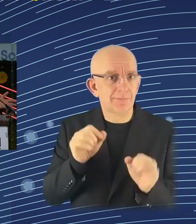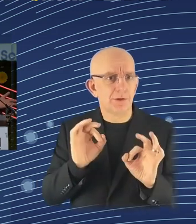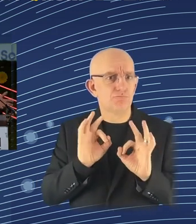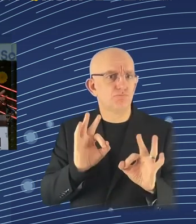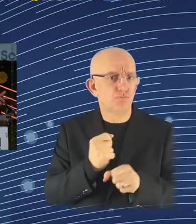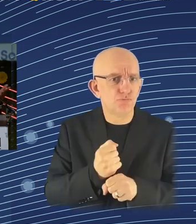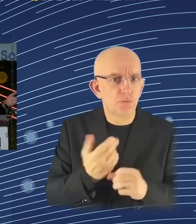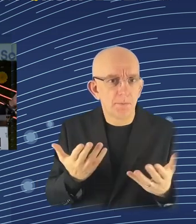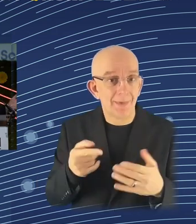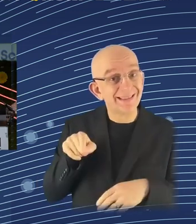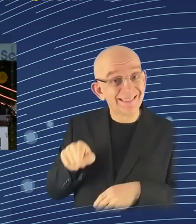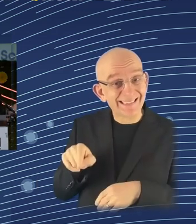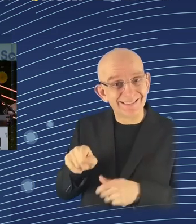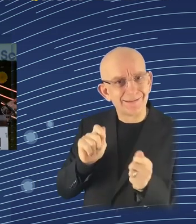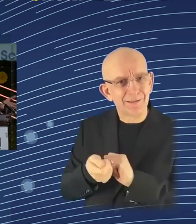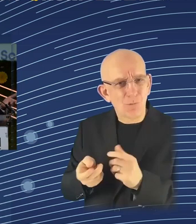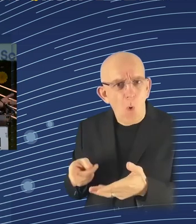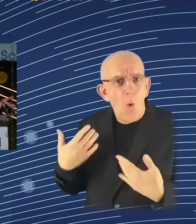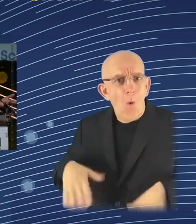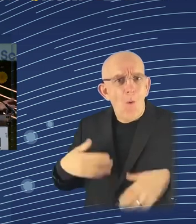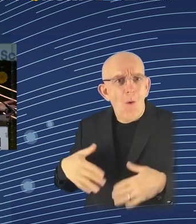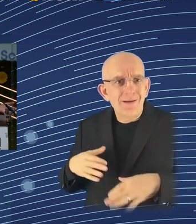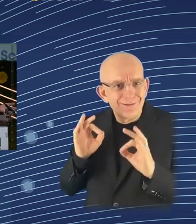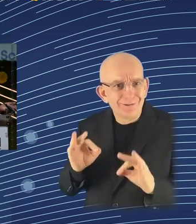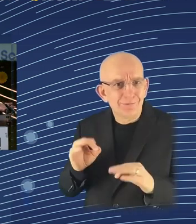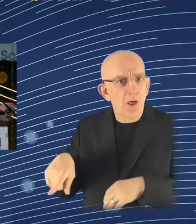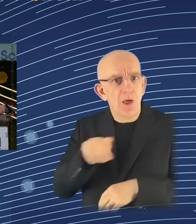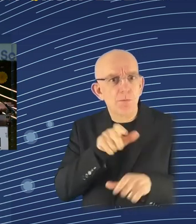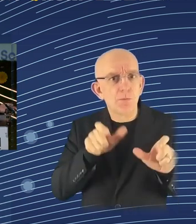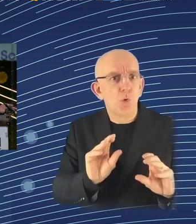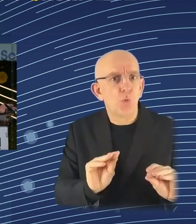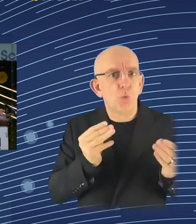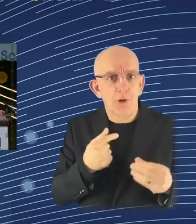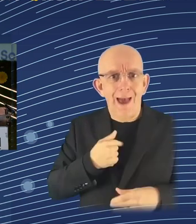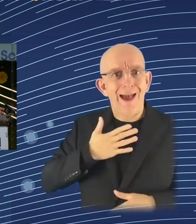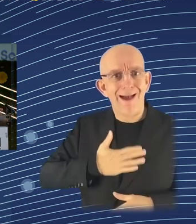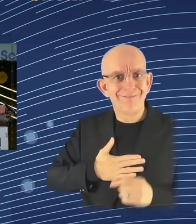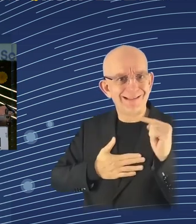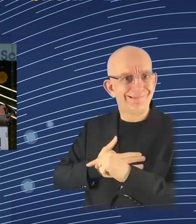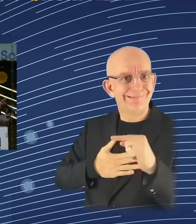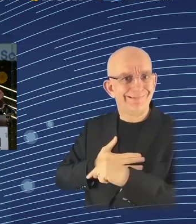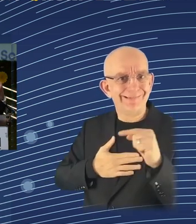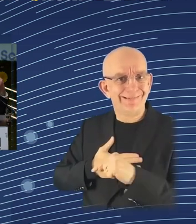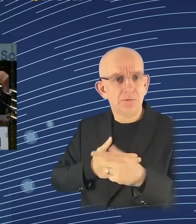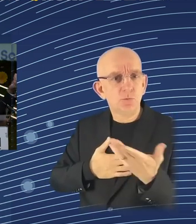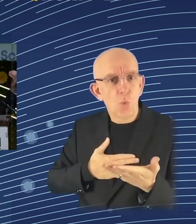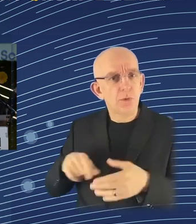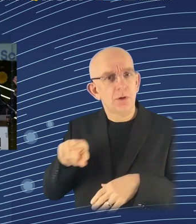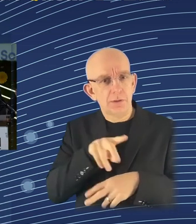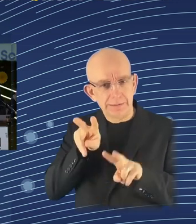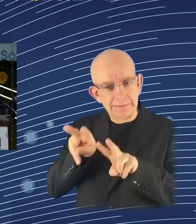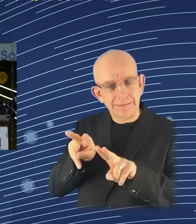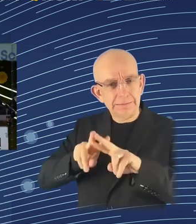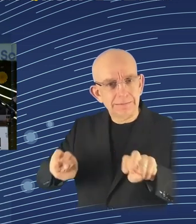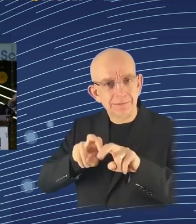Whereas if you look now at how workers feel about their jobs, they are very unhappy about their jobs. When you look at